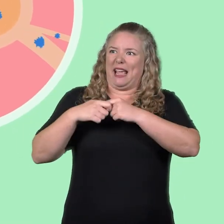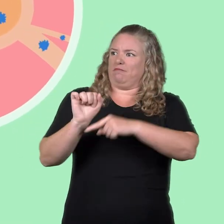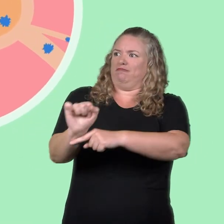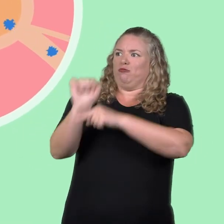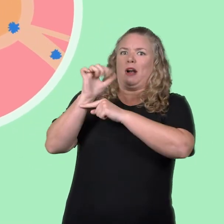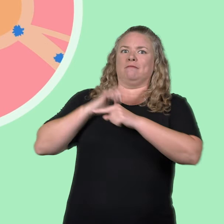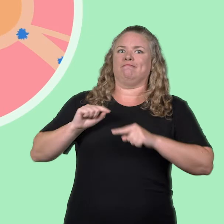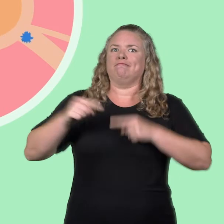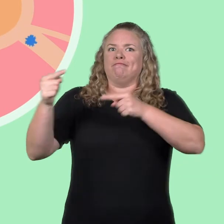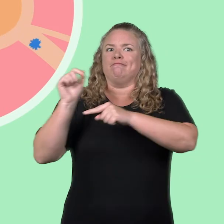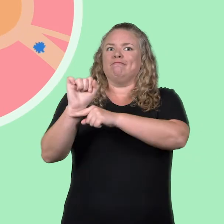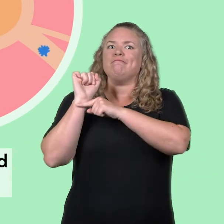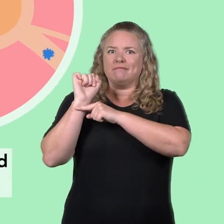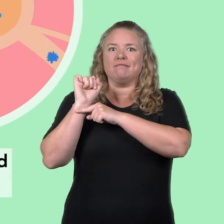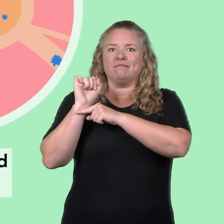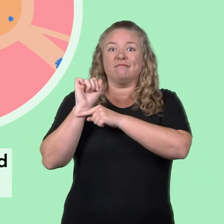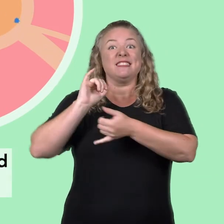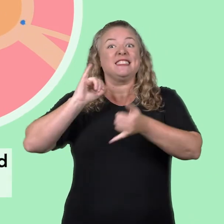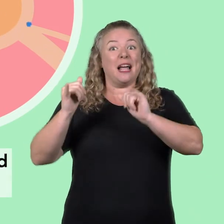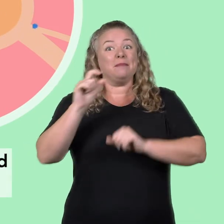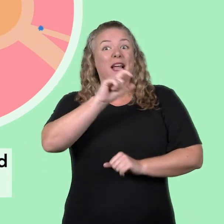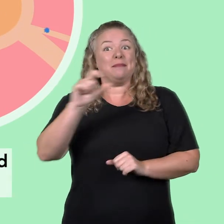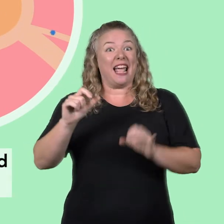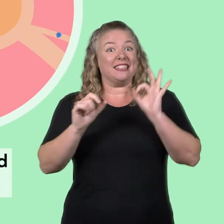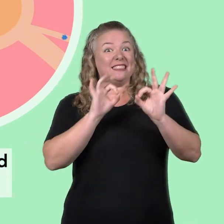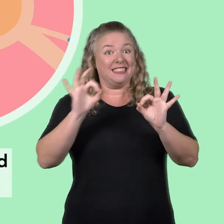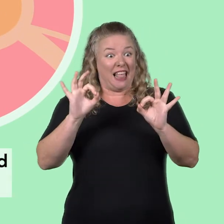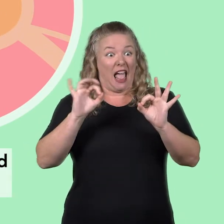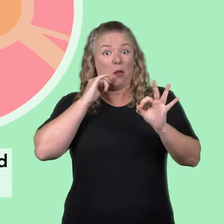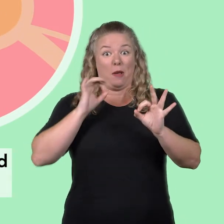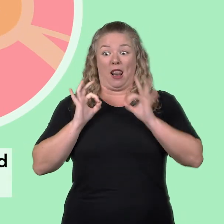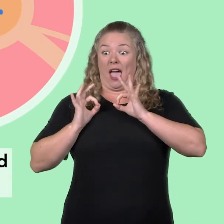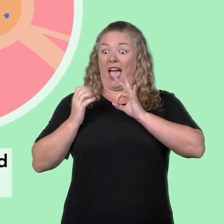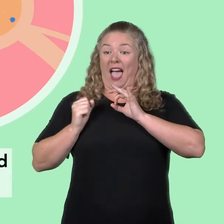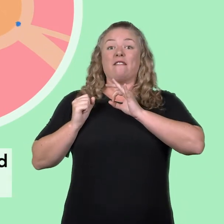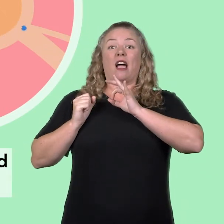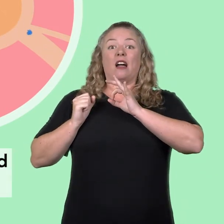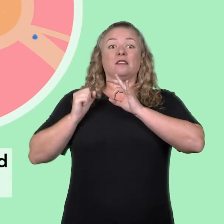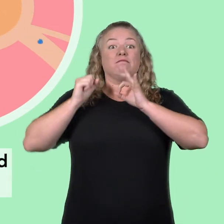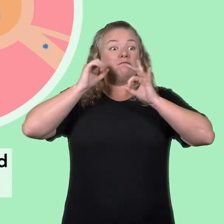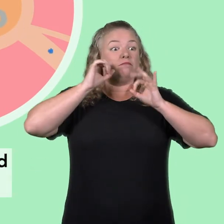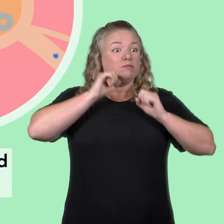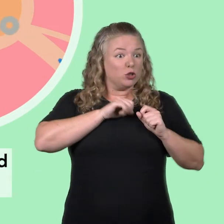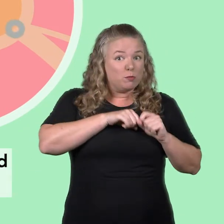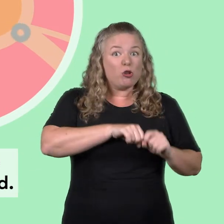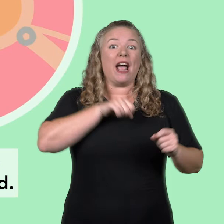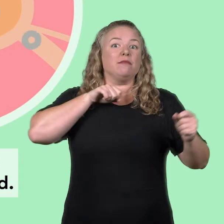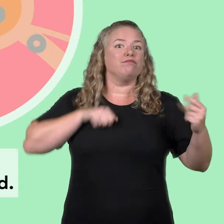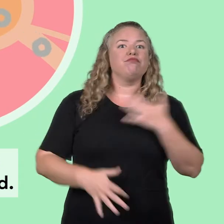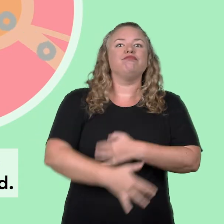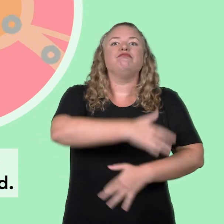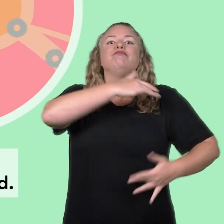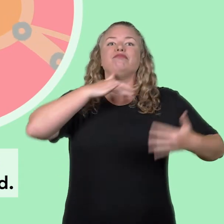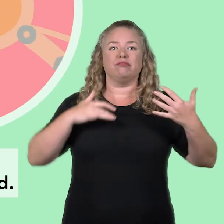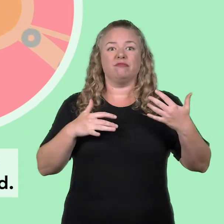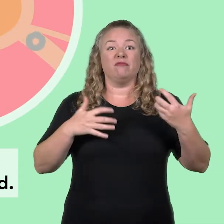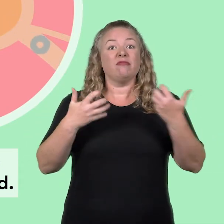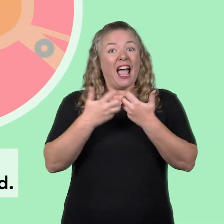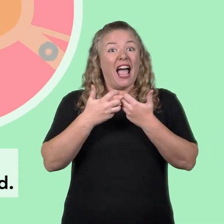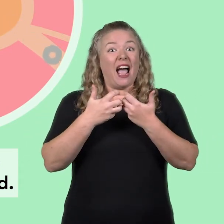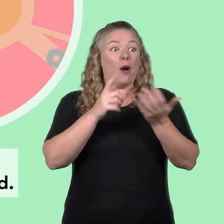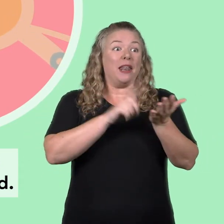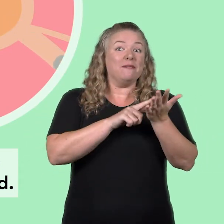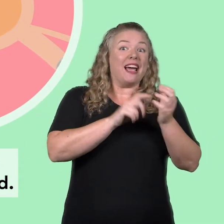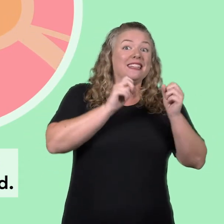Sometimes, cancer cells spread from where the cancer first started to other parts of the body. They can travel through the